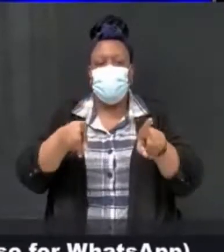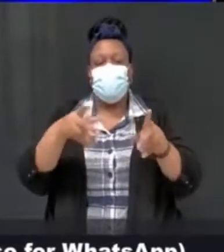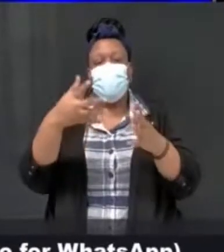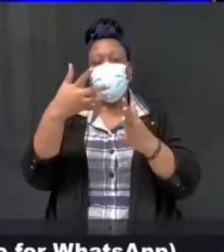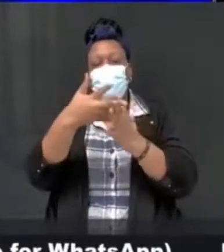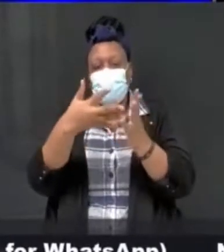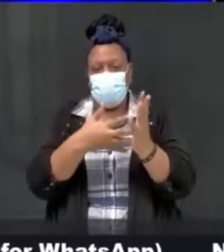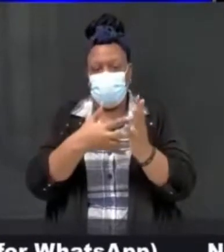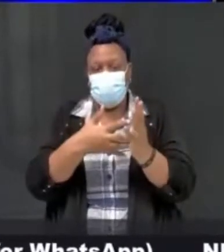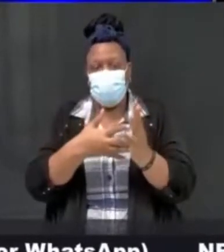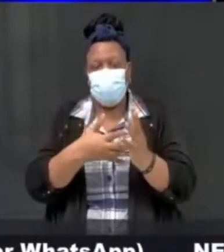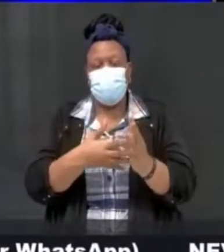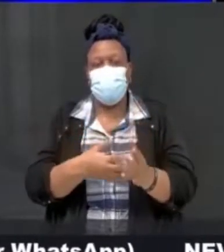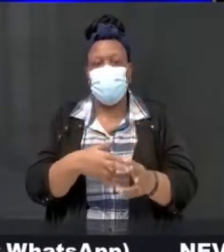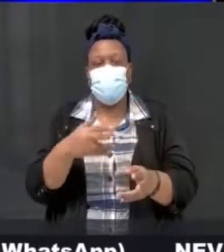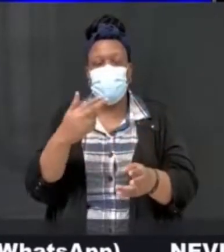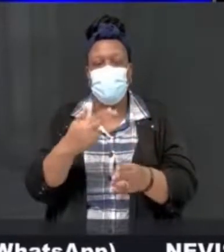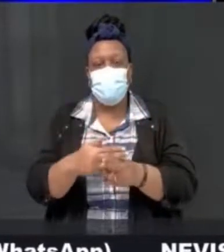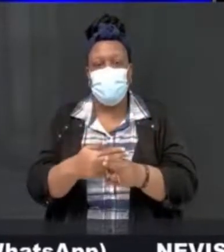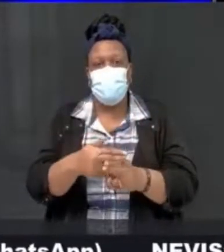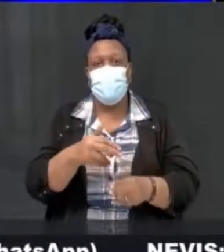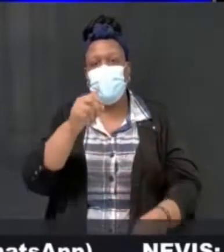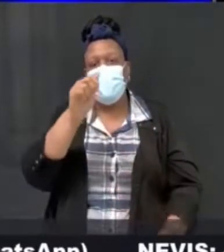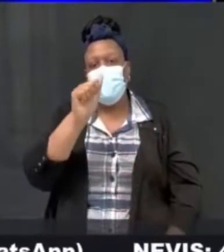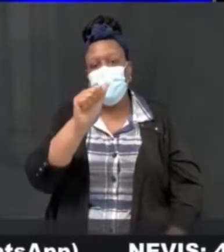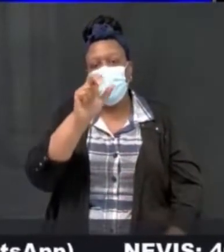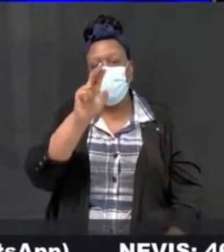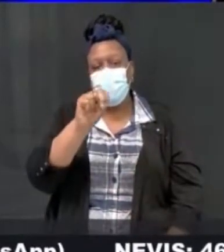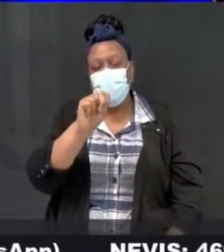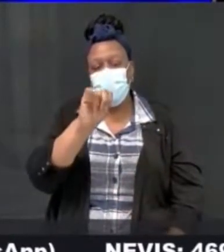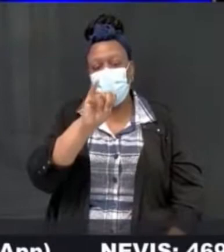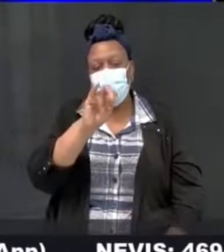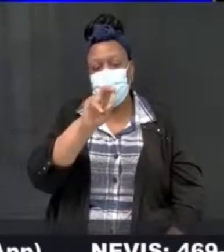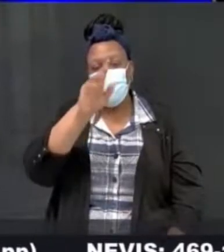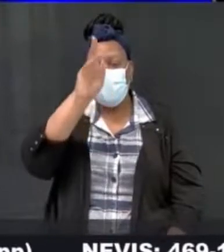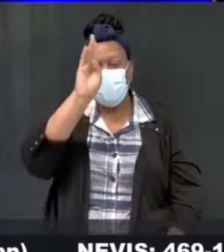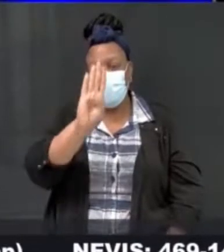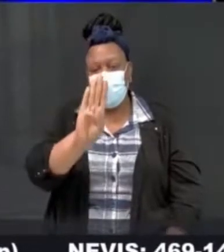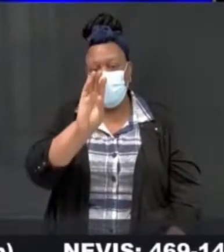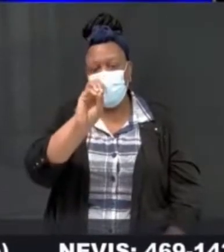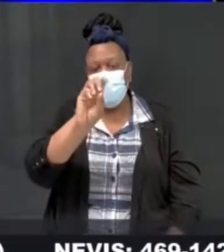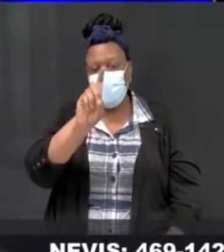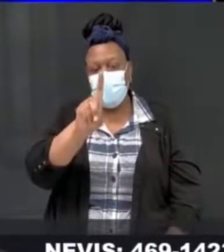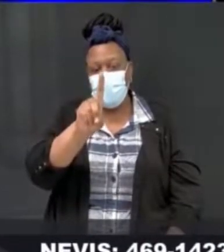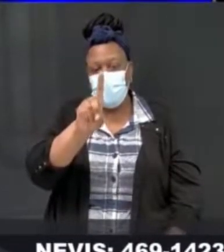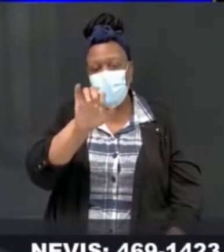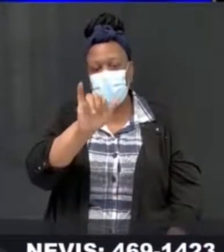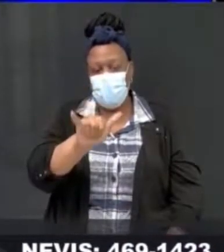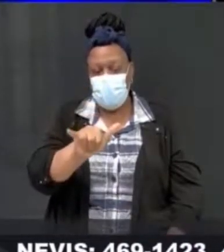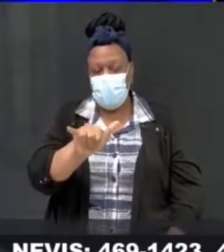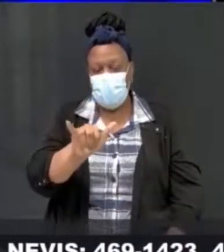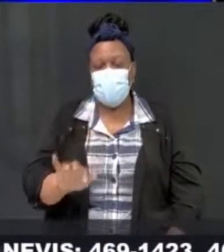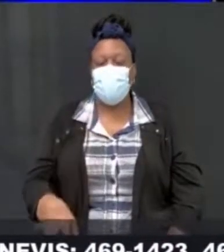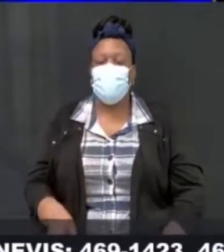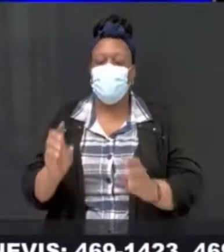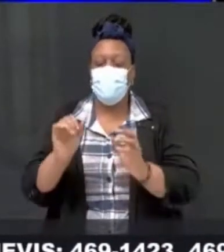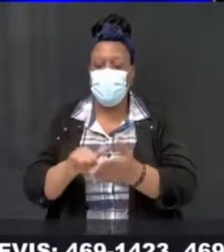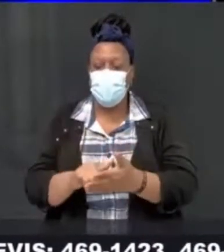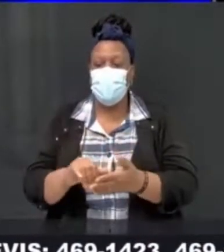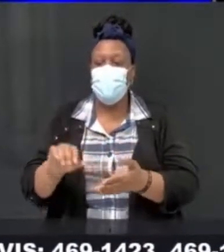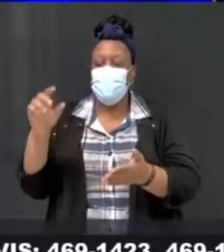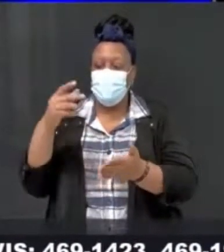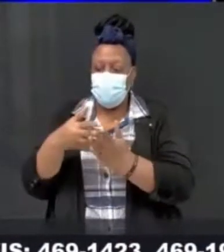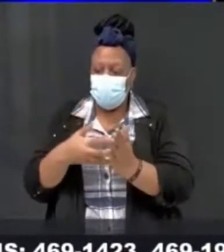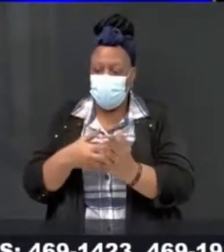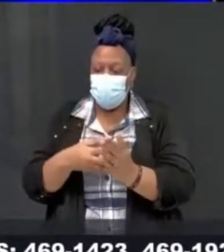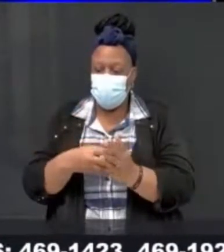The antibody tests are described as a rapid test because you can get the results within a few minutes. With the antigen test, you